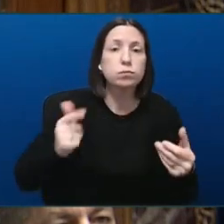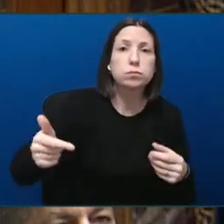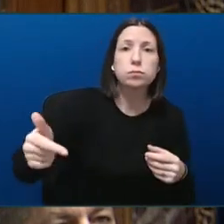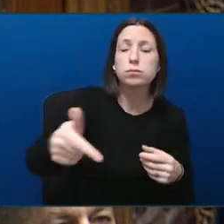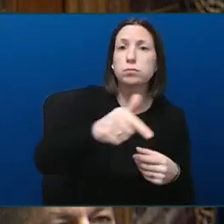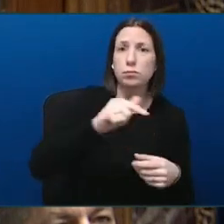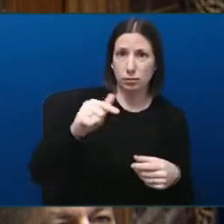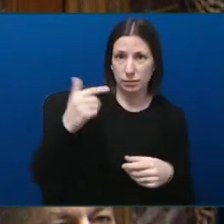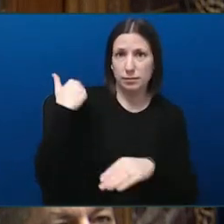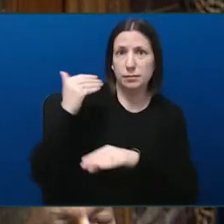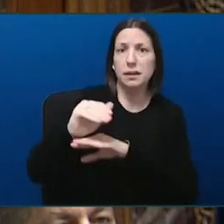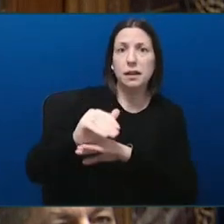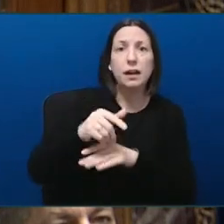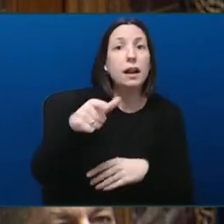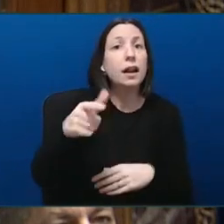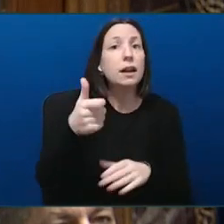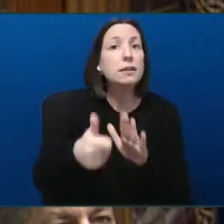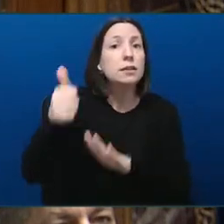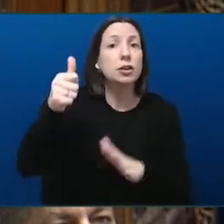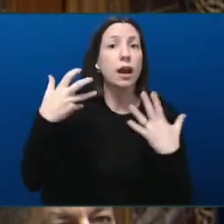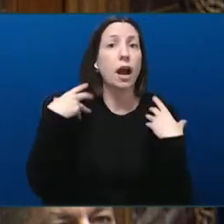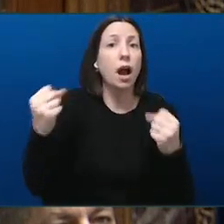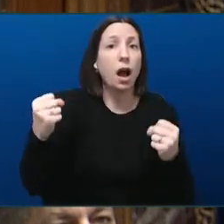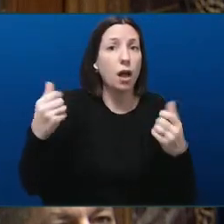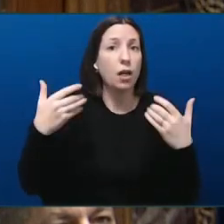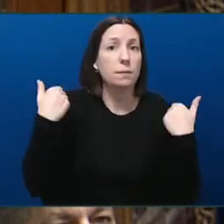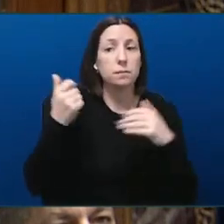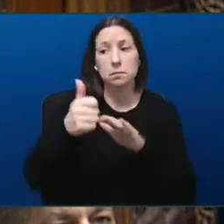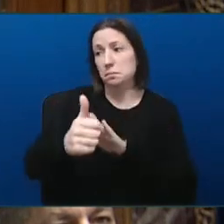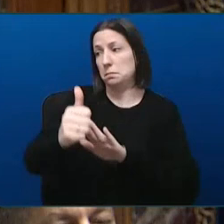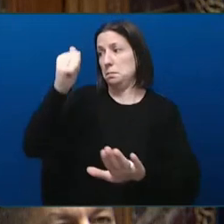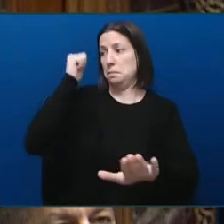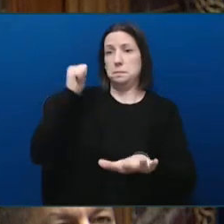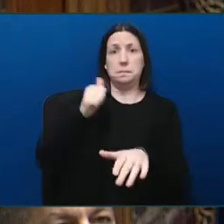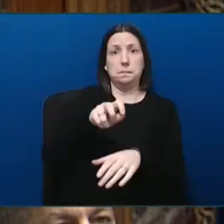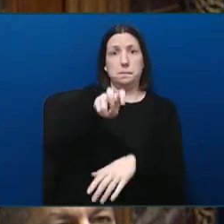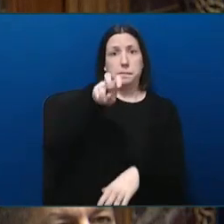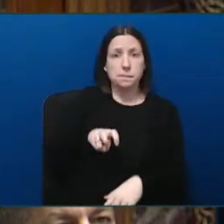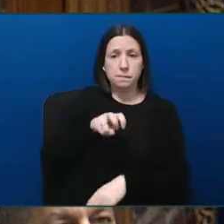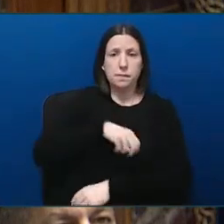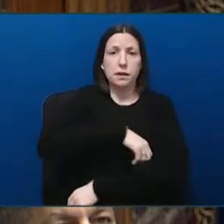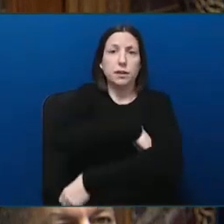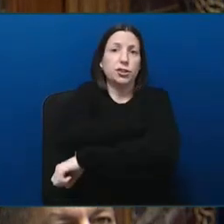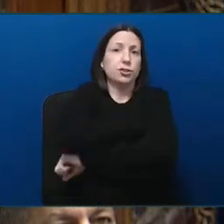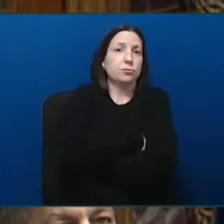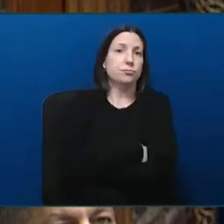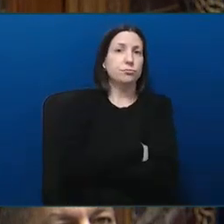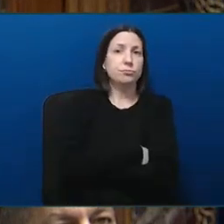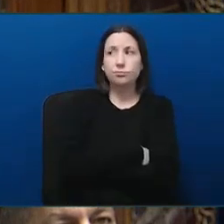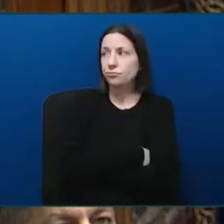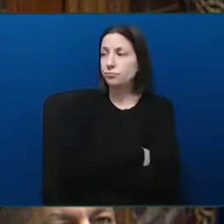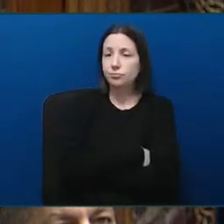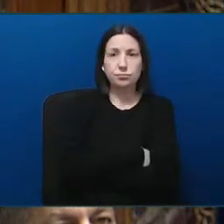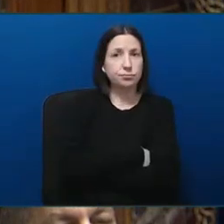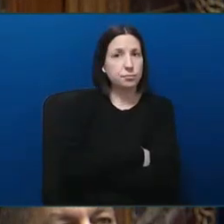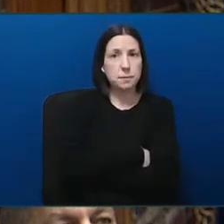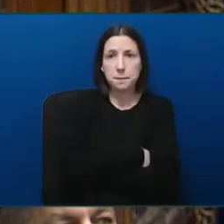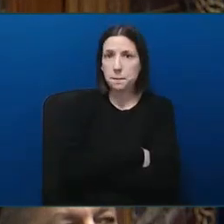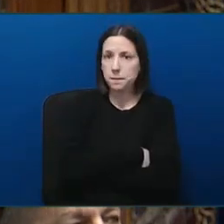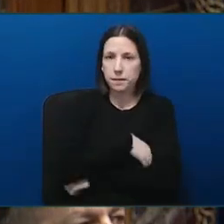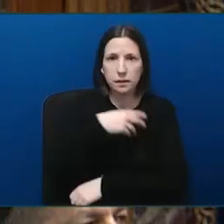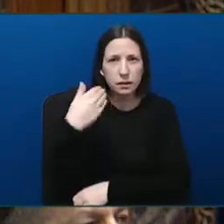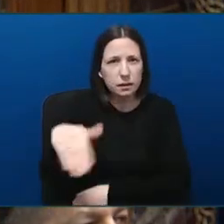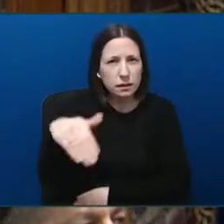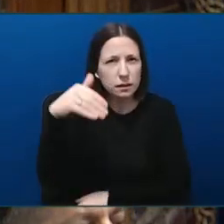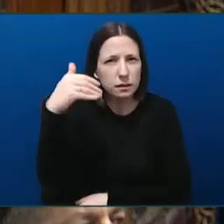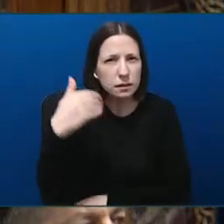sat at the back of the room with her arms crossed, shaking her head. There is a serious organizational culture issue at